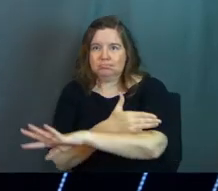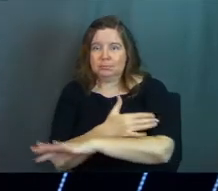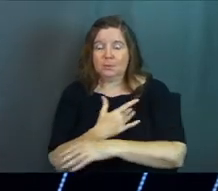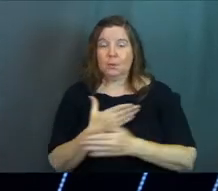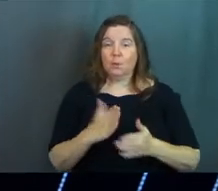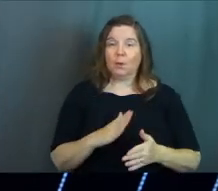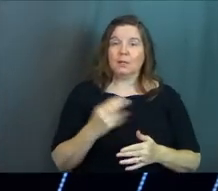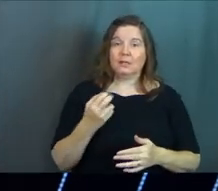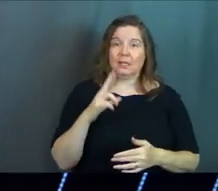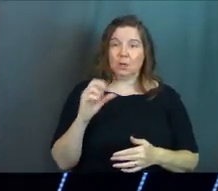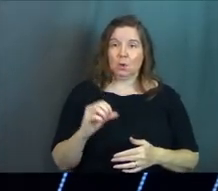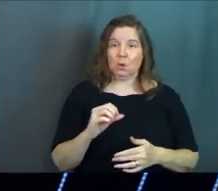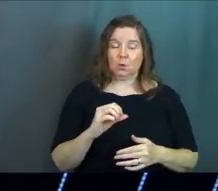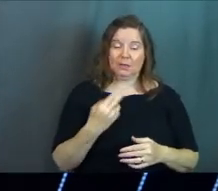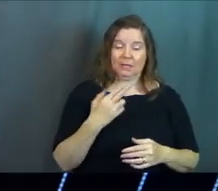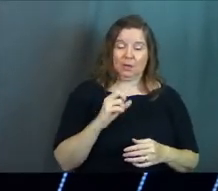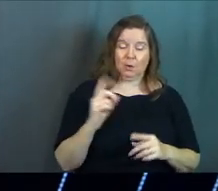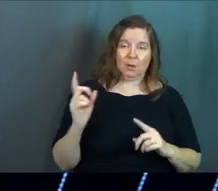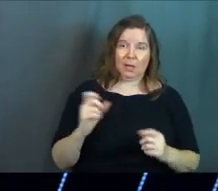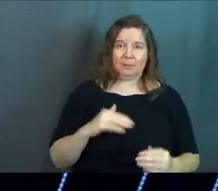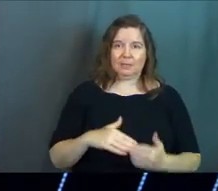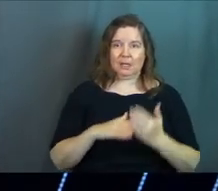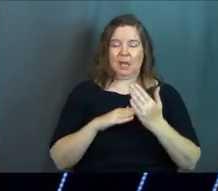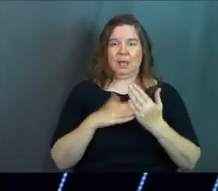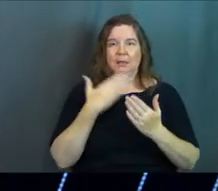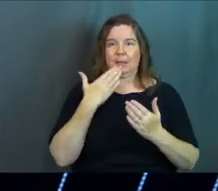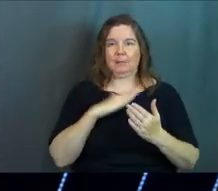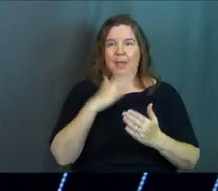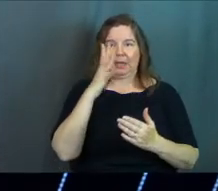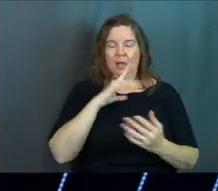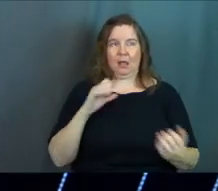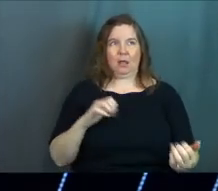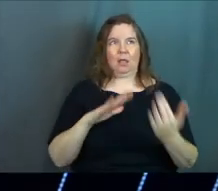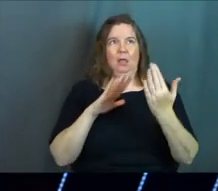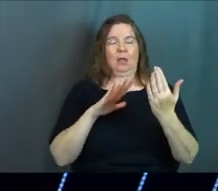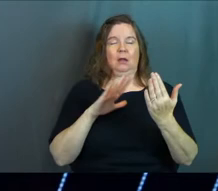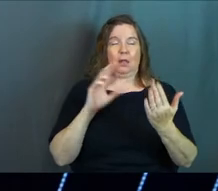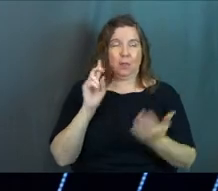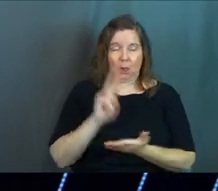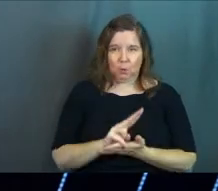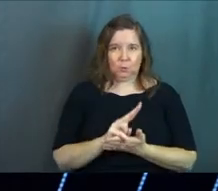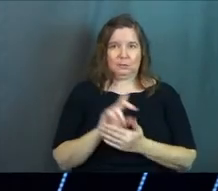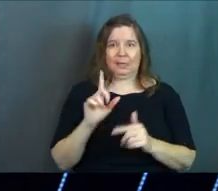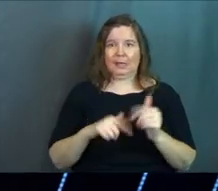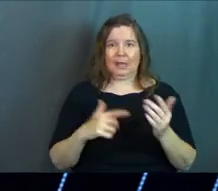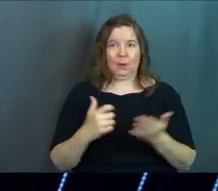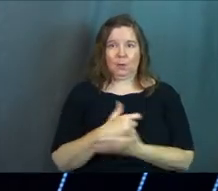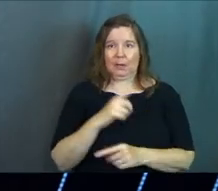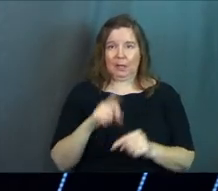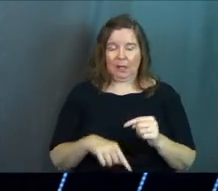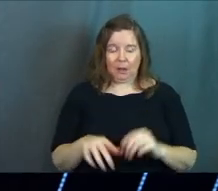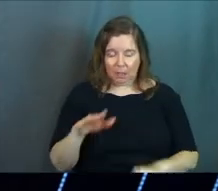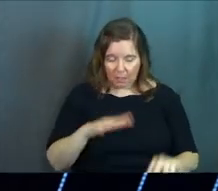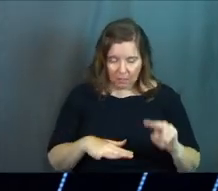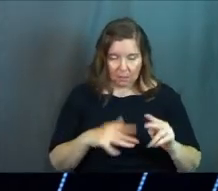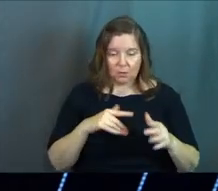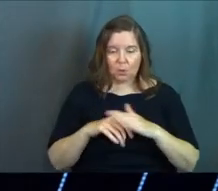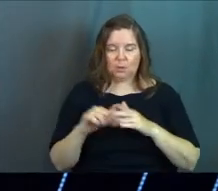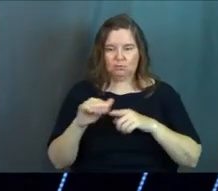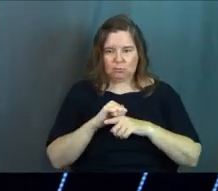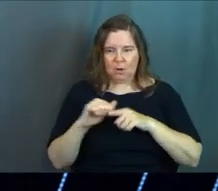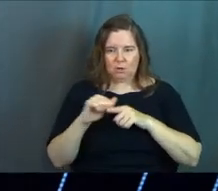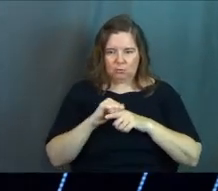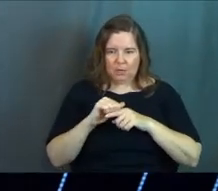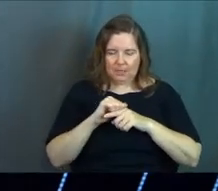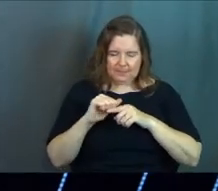of the hero goes is the hero comes against the big bad guy and they lose. They can't do it. And so then they go into the